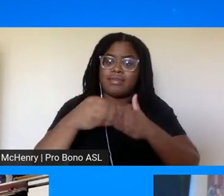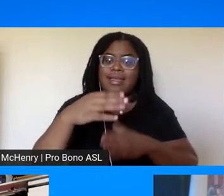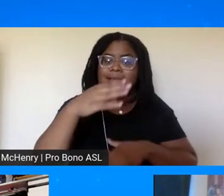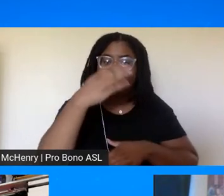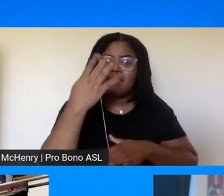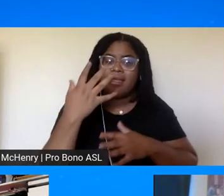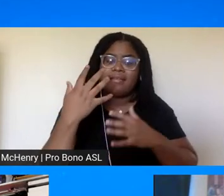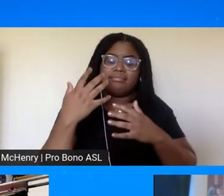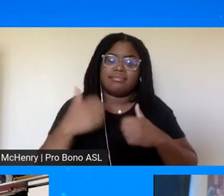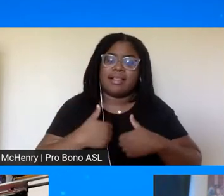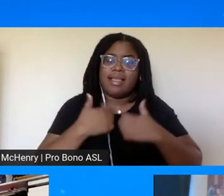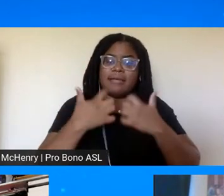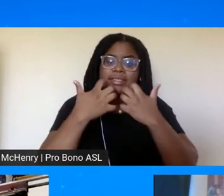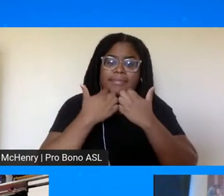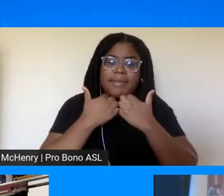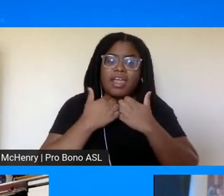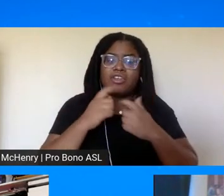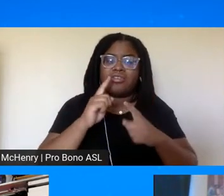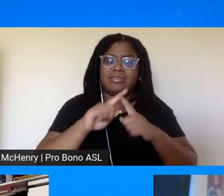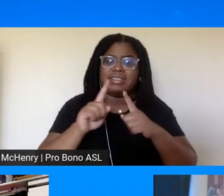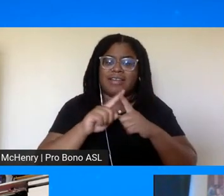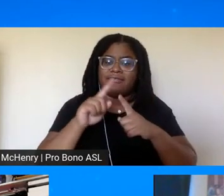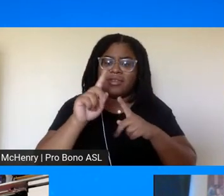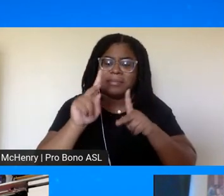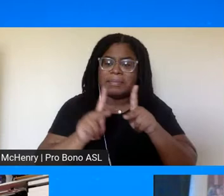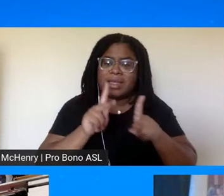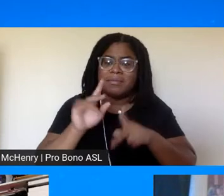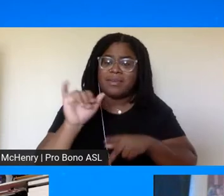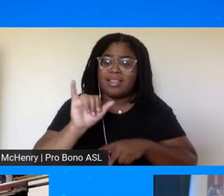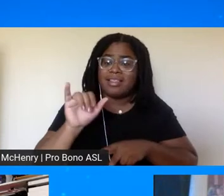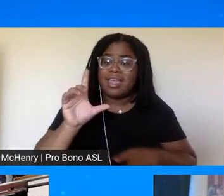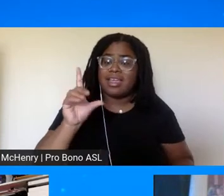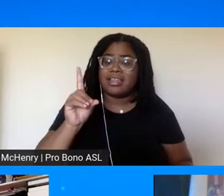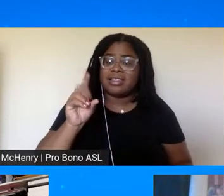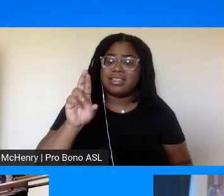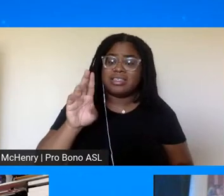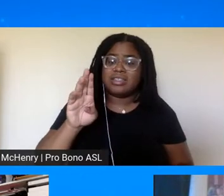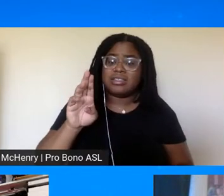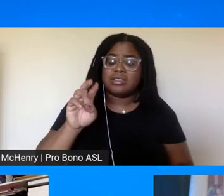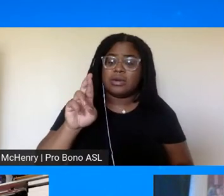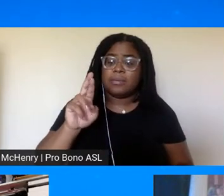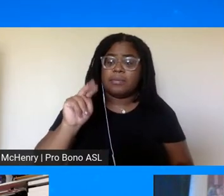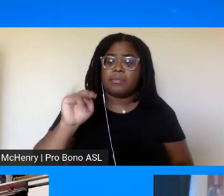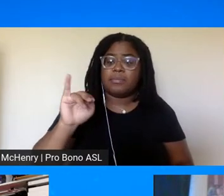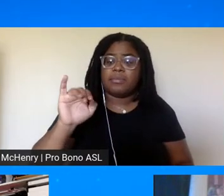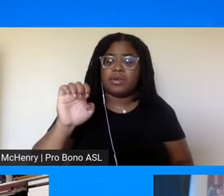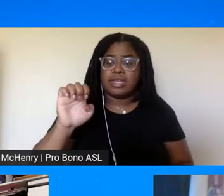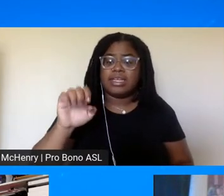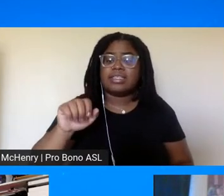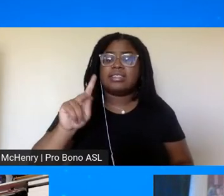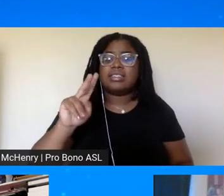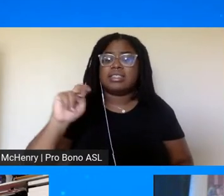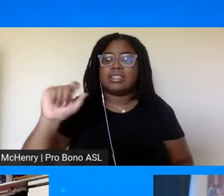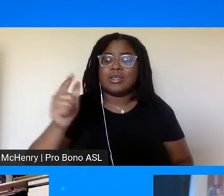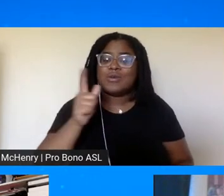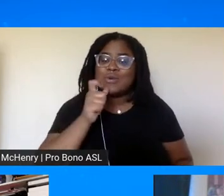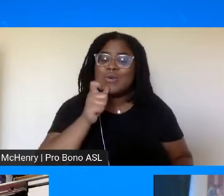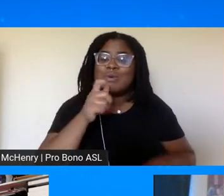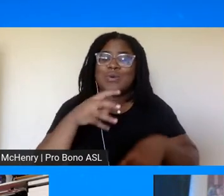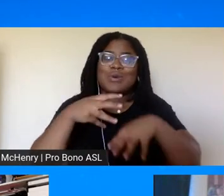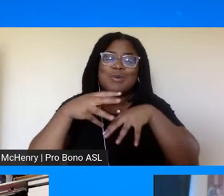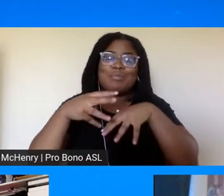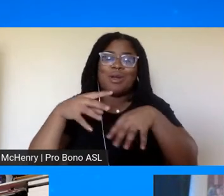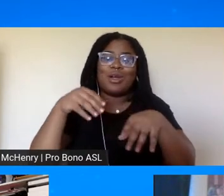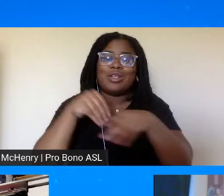and dr bernice a king who will be sharing during a march here in atlanta saturday and i'll call